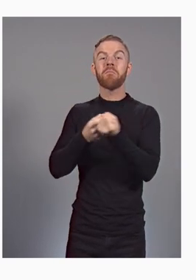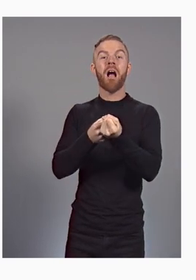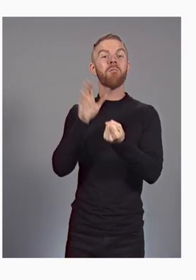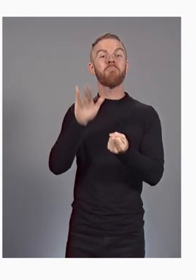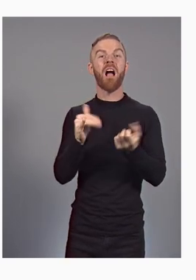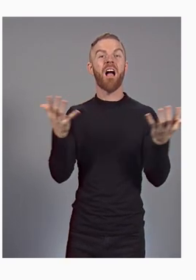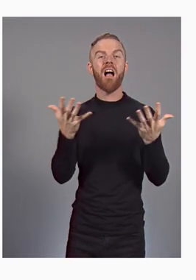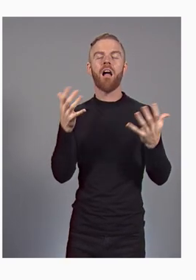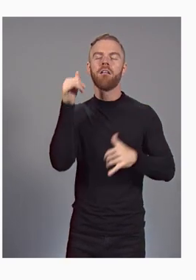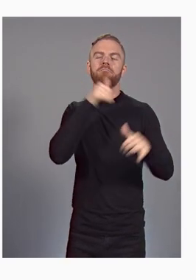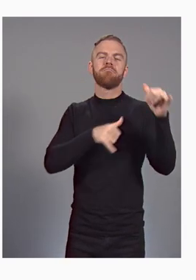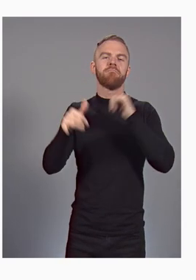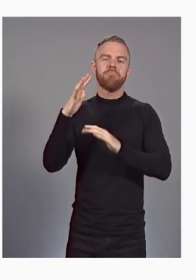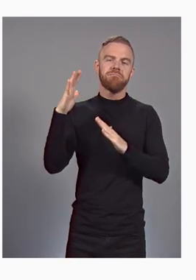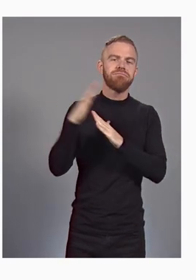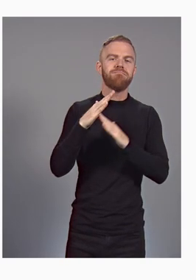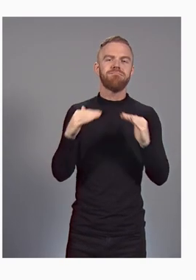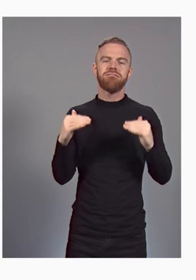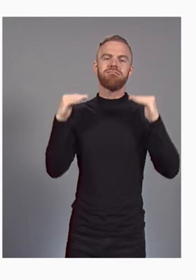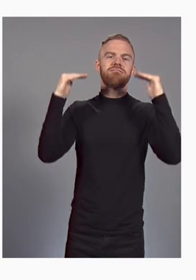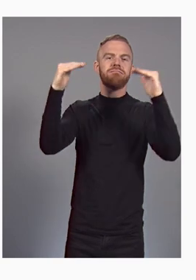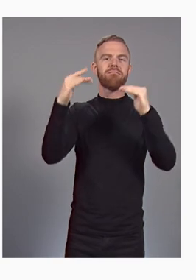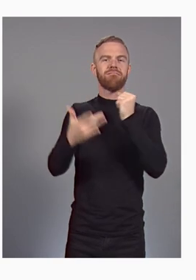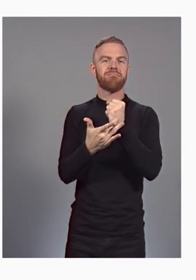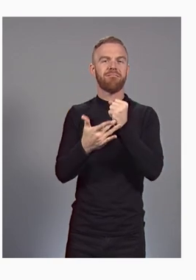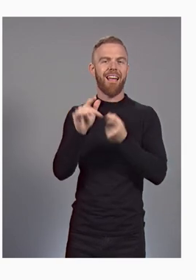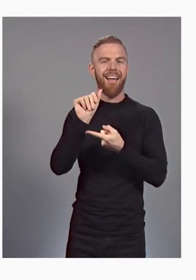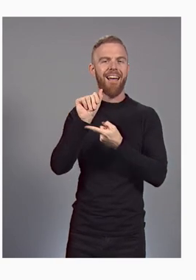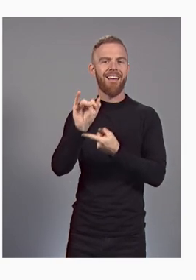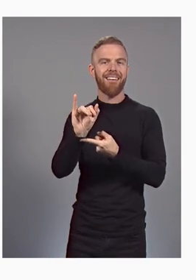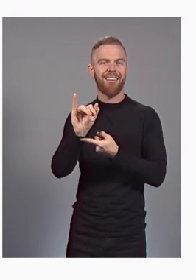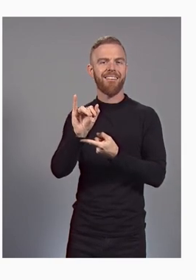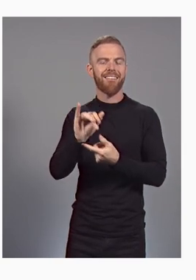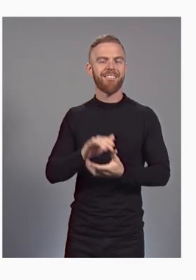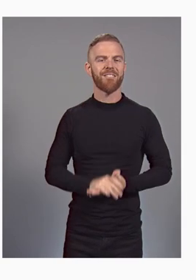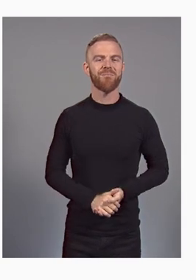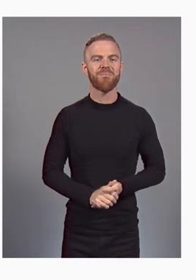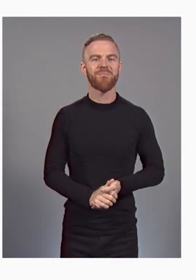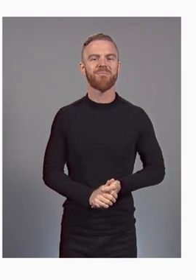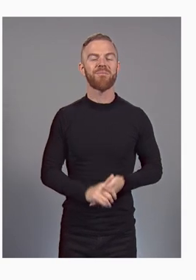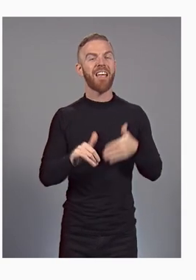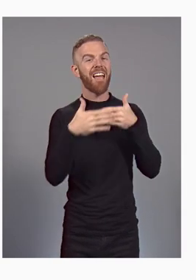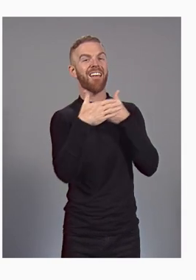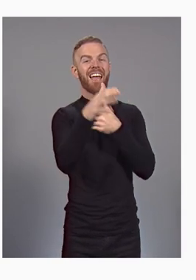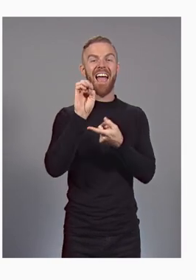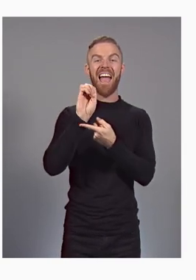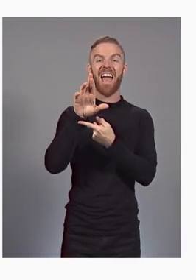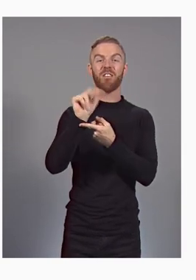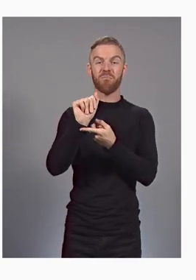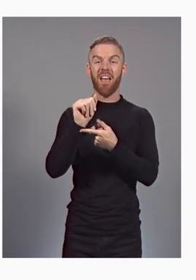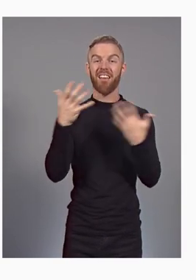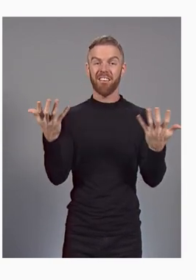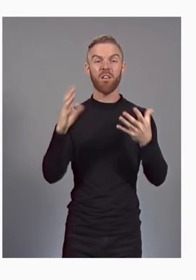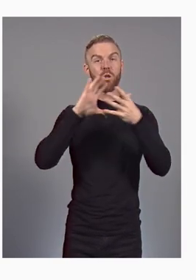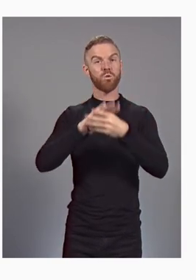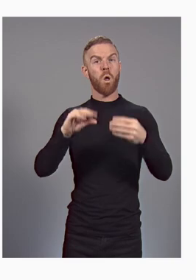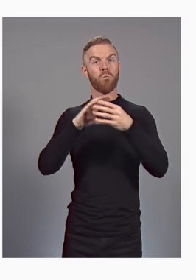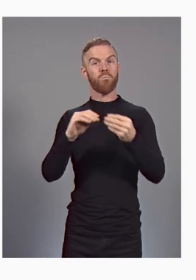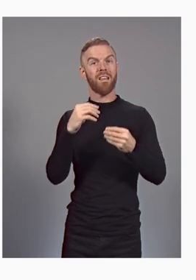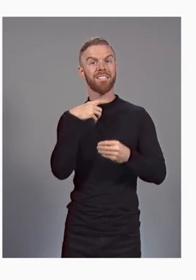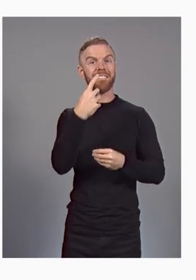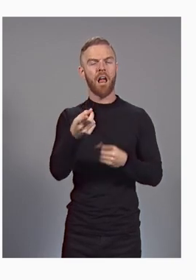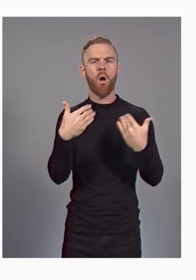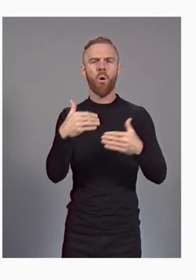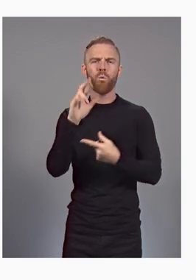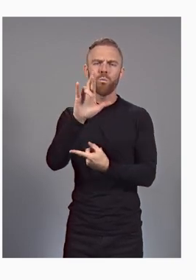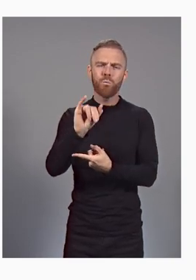all powered by incredible advancements in artificial intelligence. An era in which storytelling